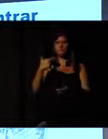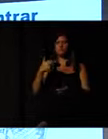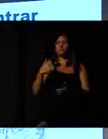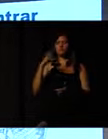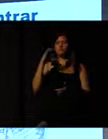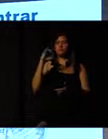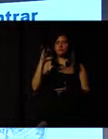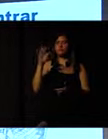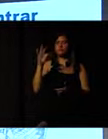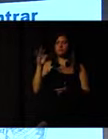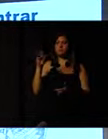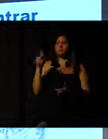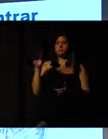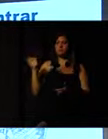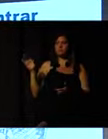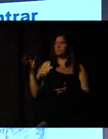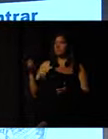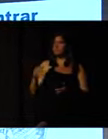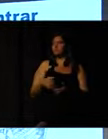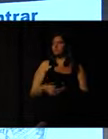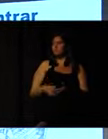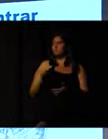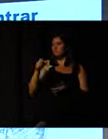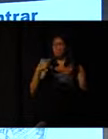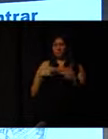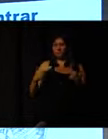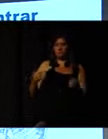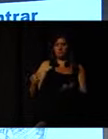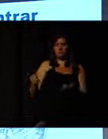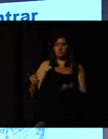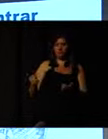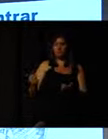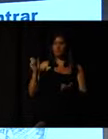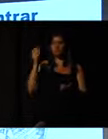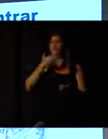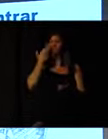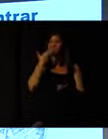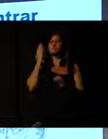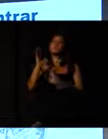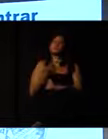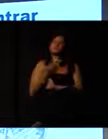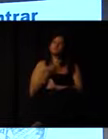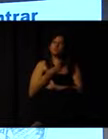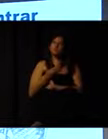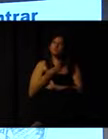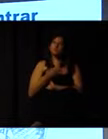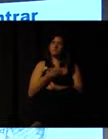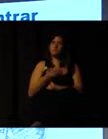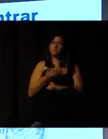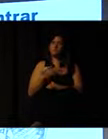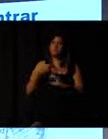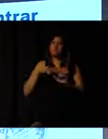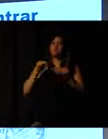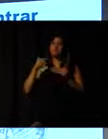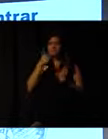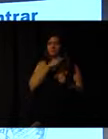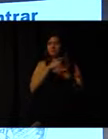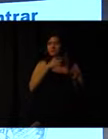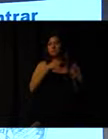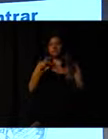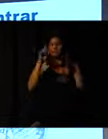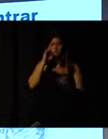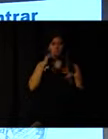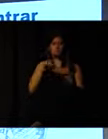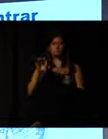is Vice President of City Club from the State of São Paulo. So these are things that make it easier, the daily